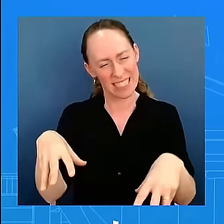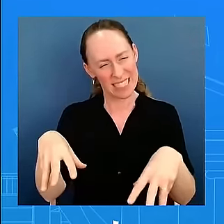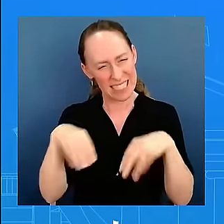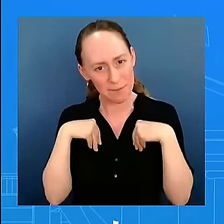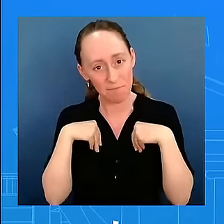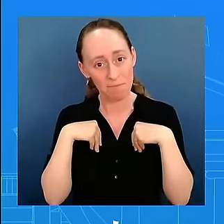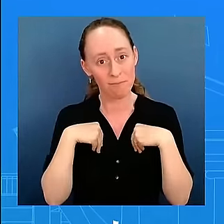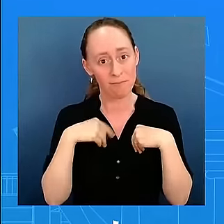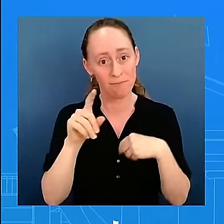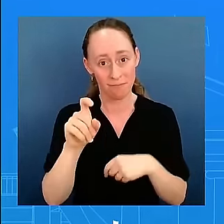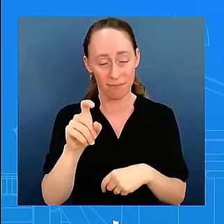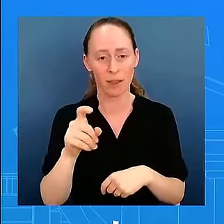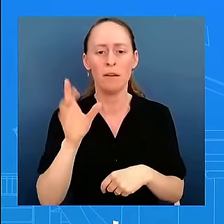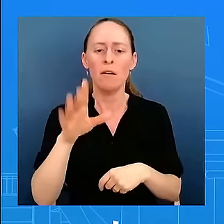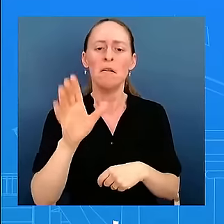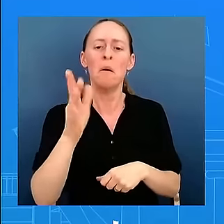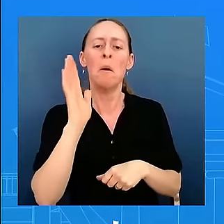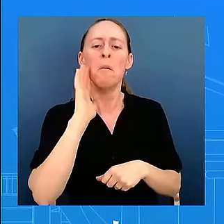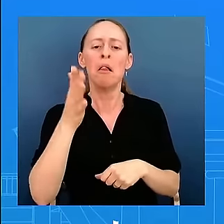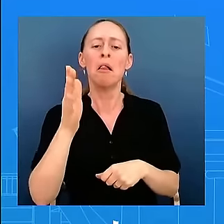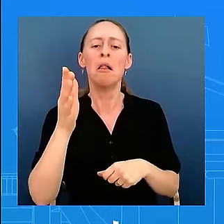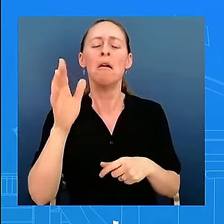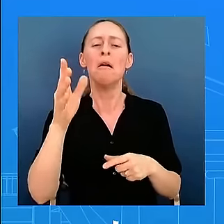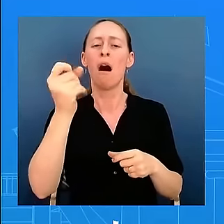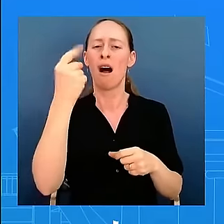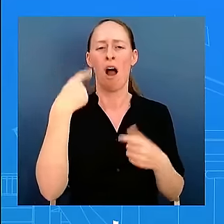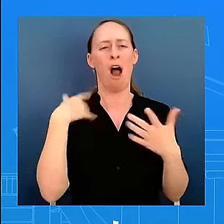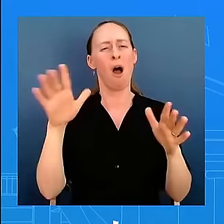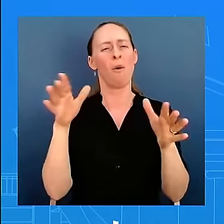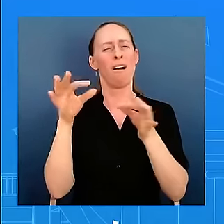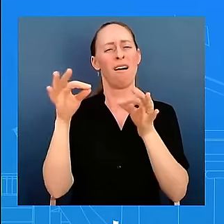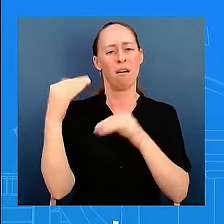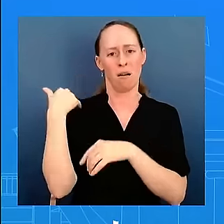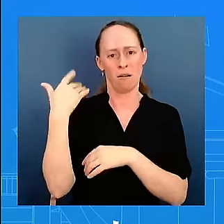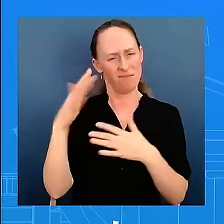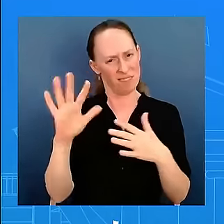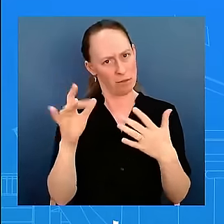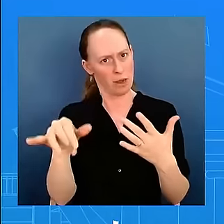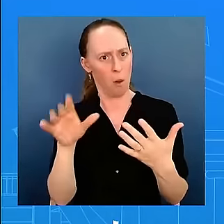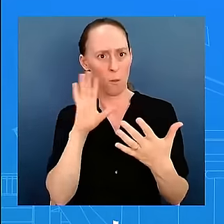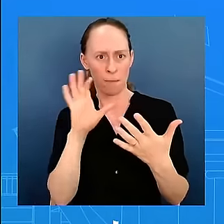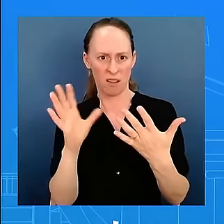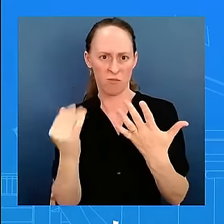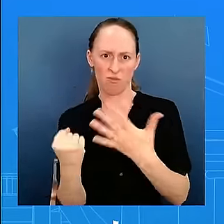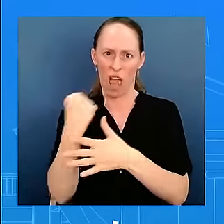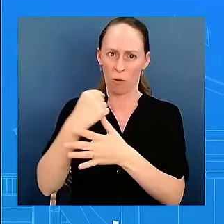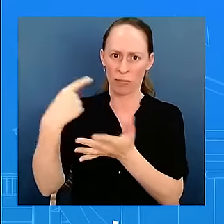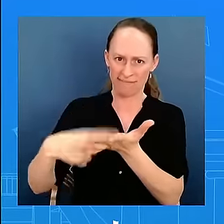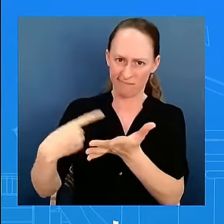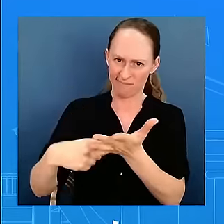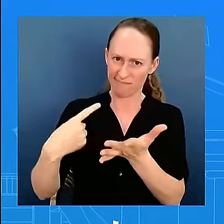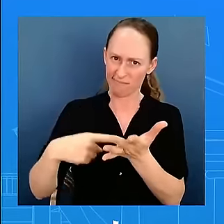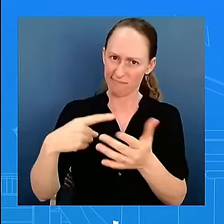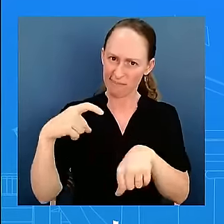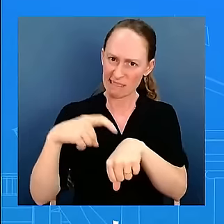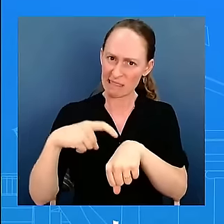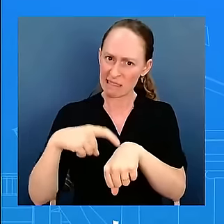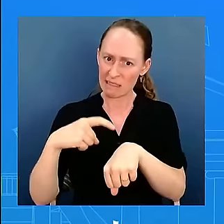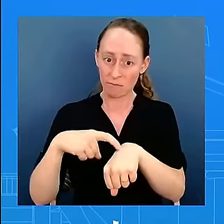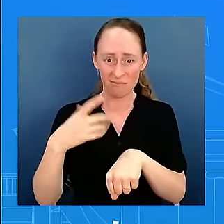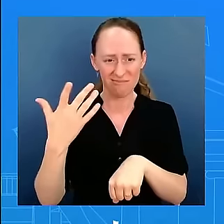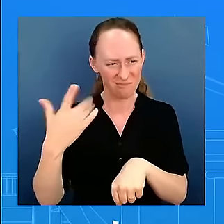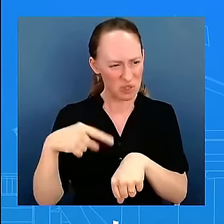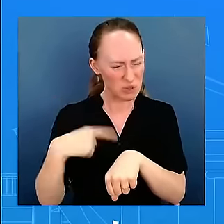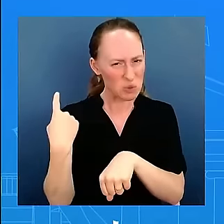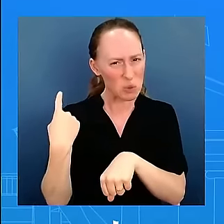this will be a prime topic of discussion. That it's time now to get these compromises in place. It's time now to get the negotiation in